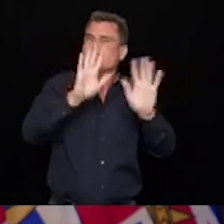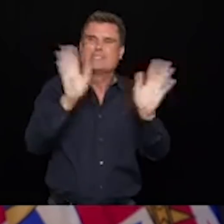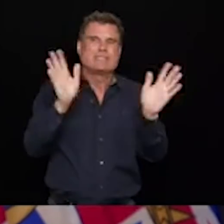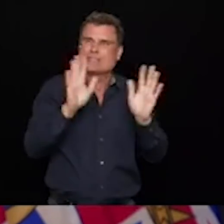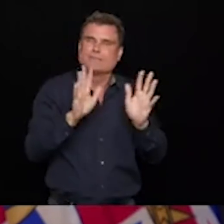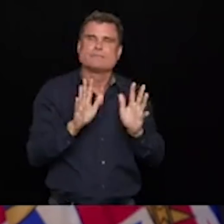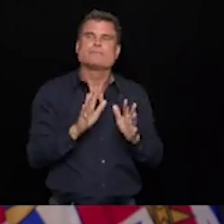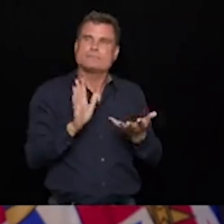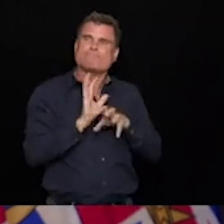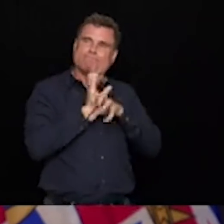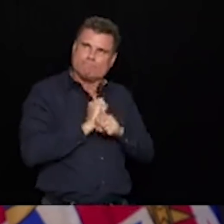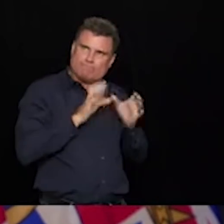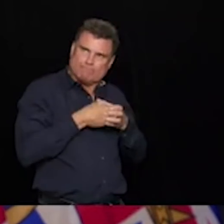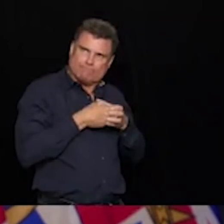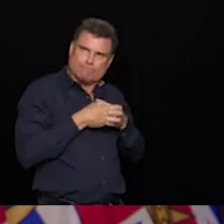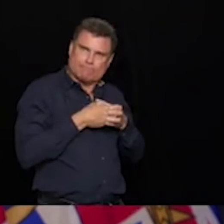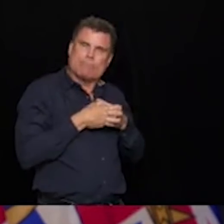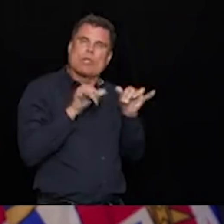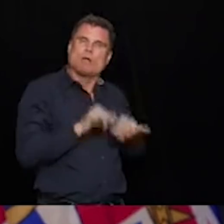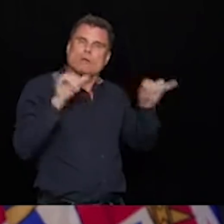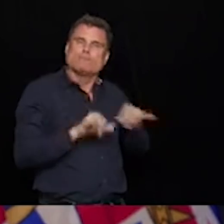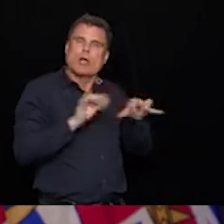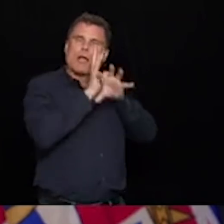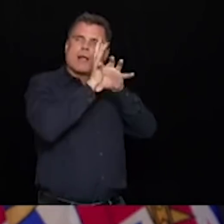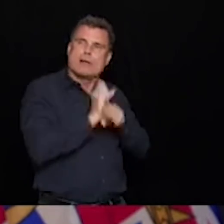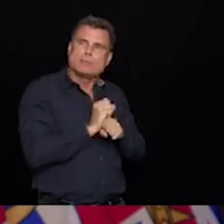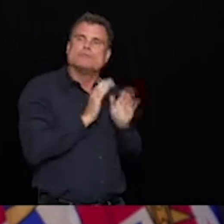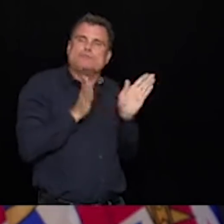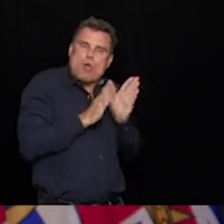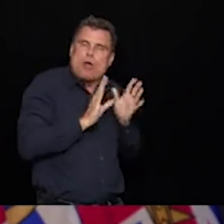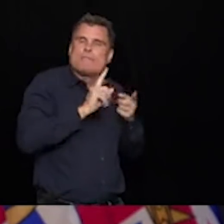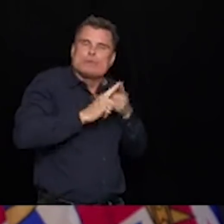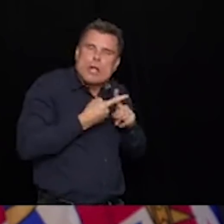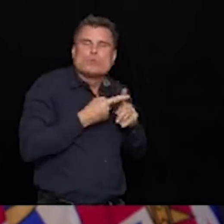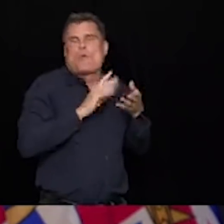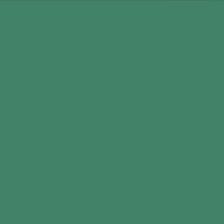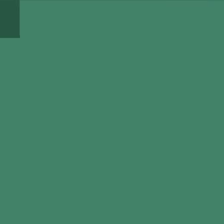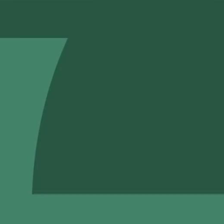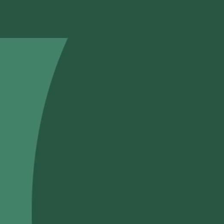And of course, let's continue to be kind, to be calm and to be safe.